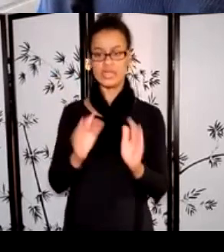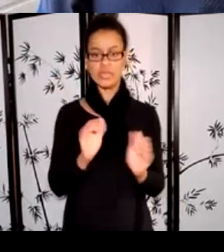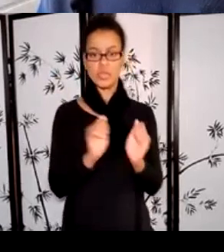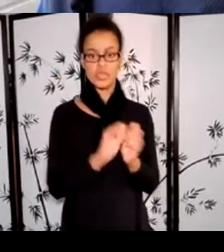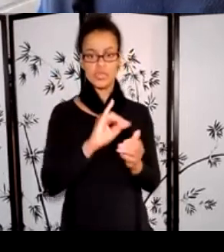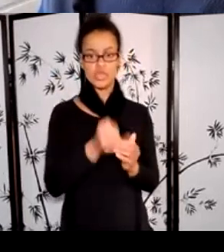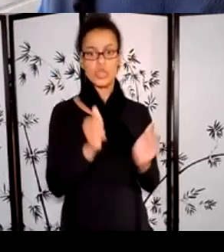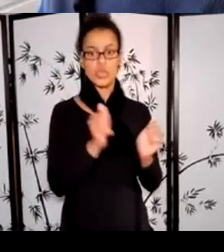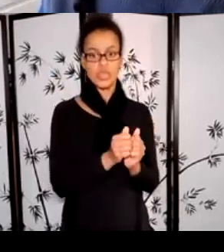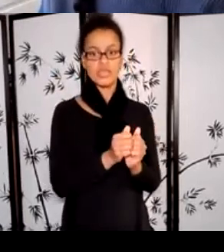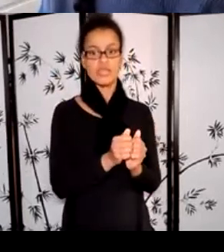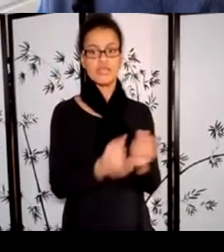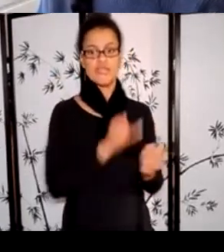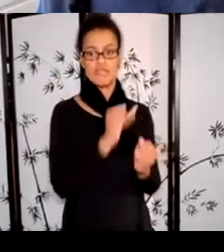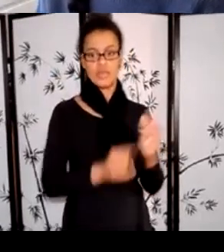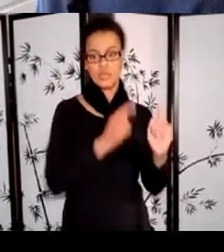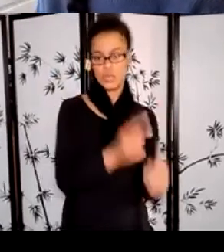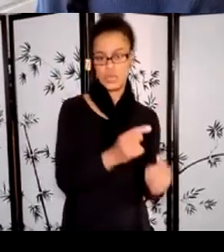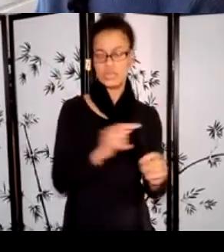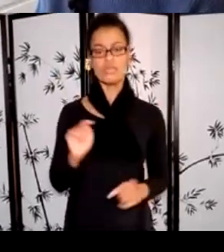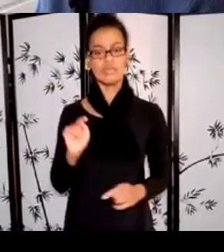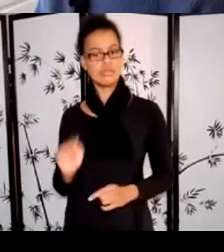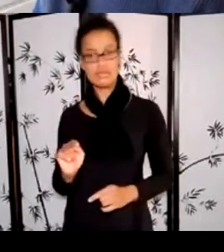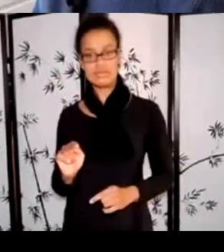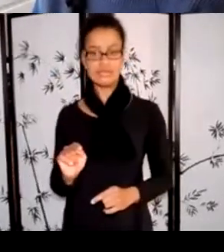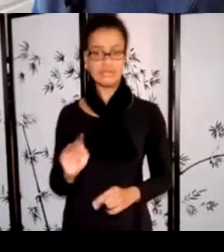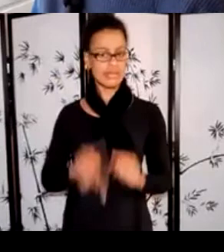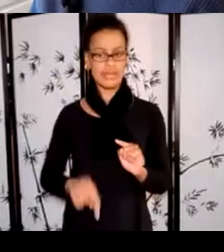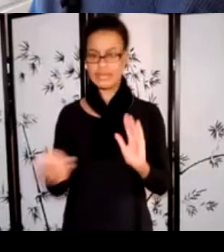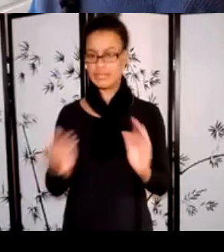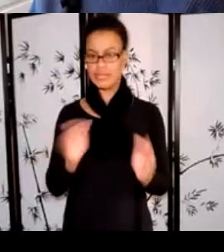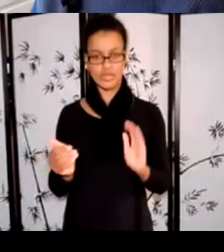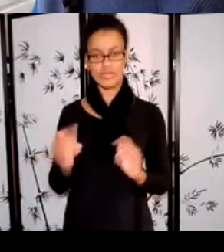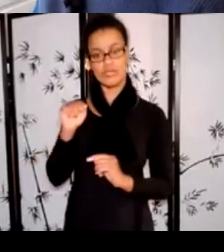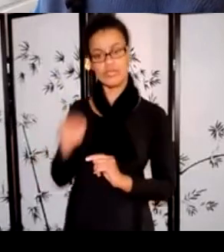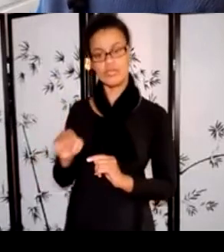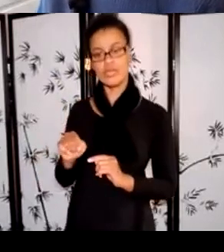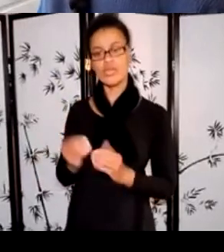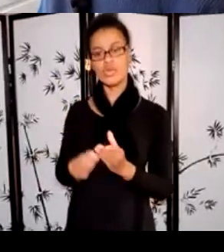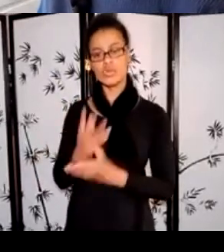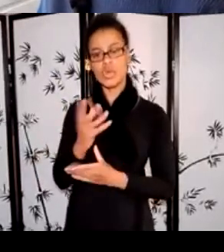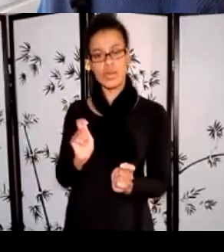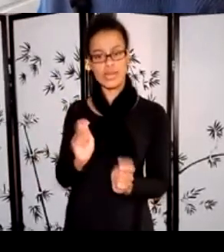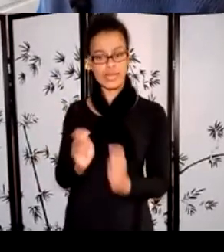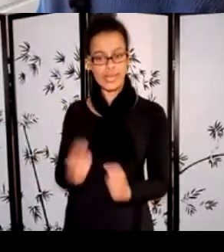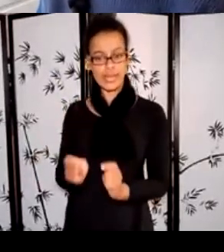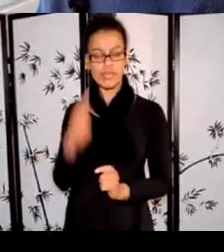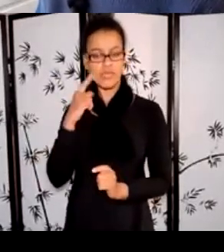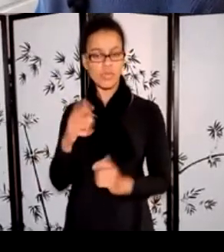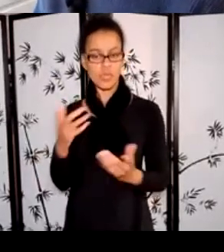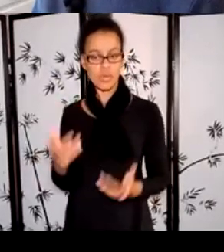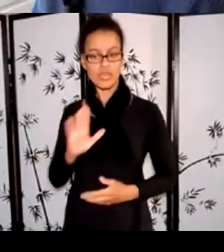or developments of new or adapted approaches to your practice or large scale professional development.